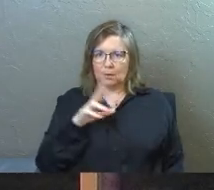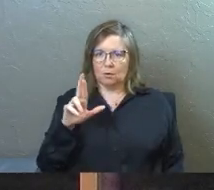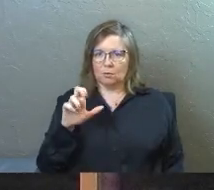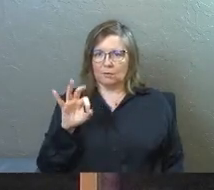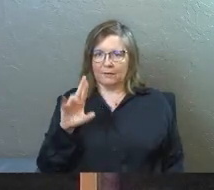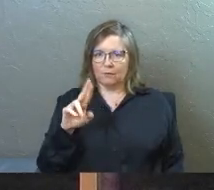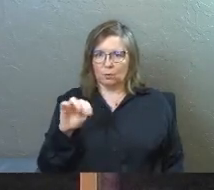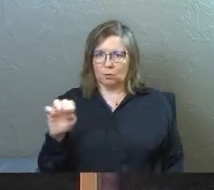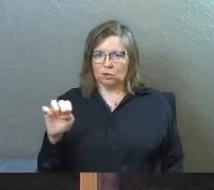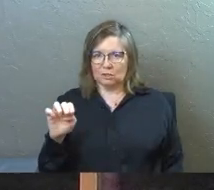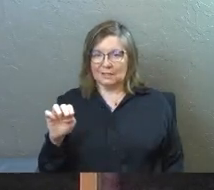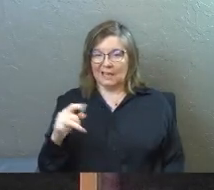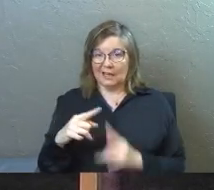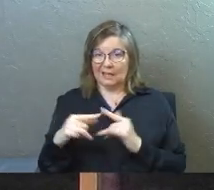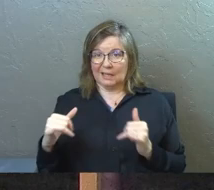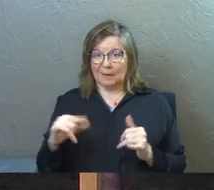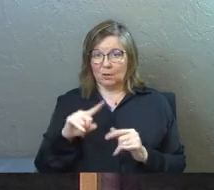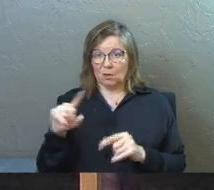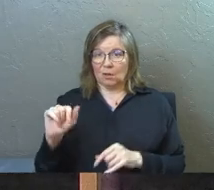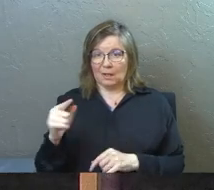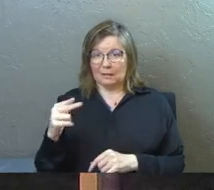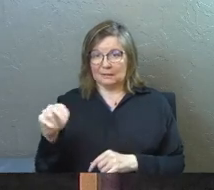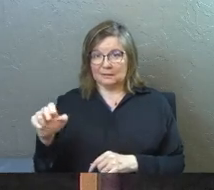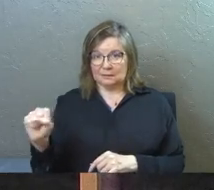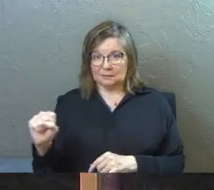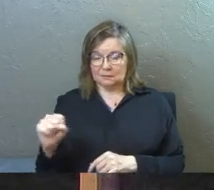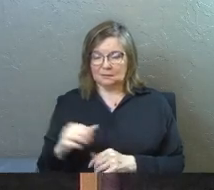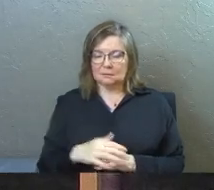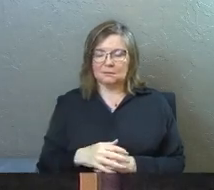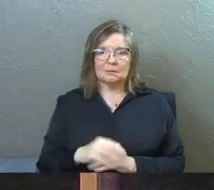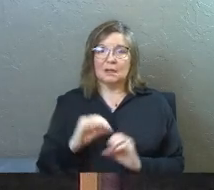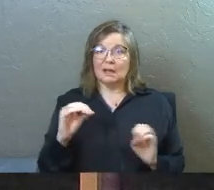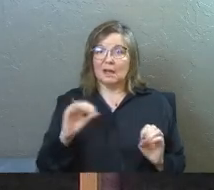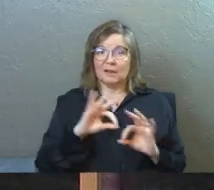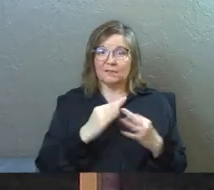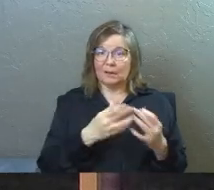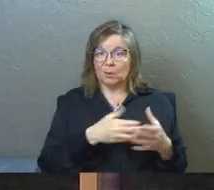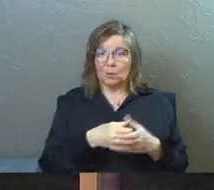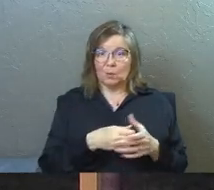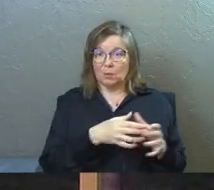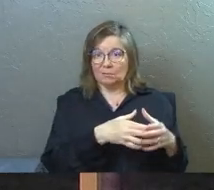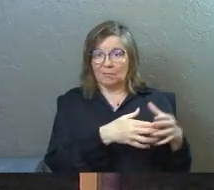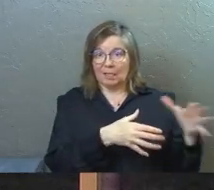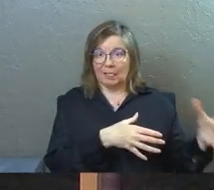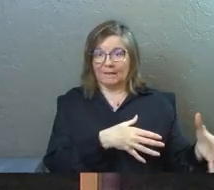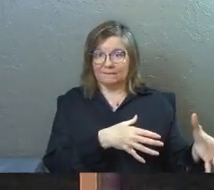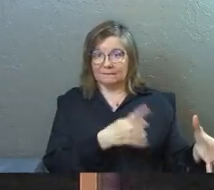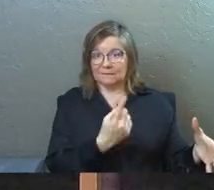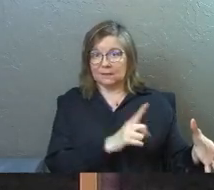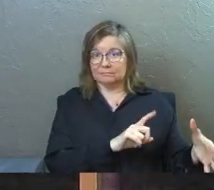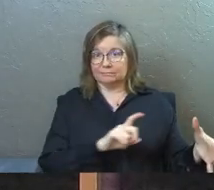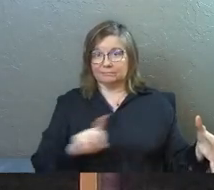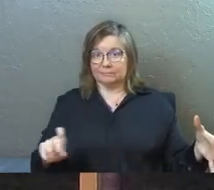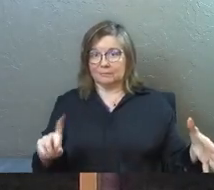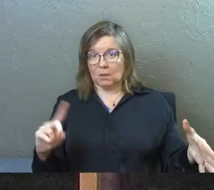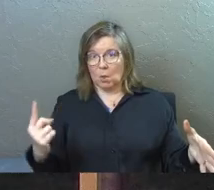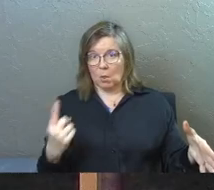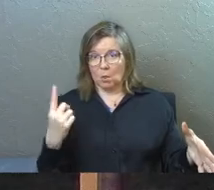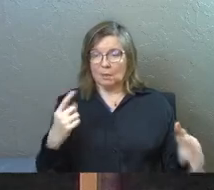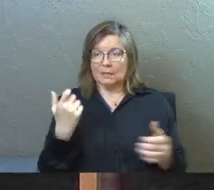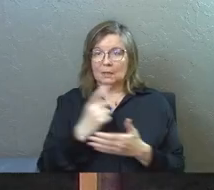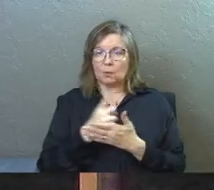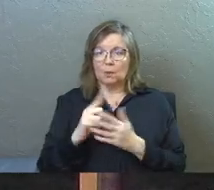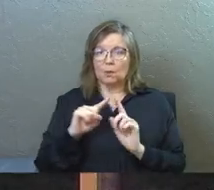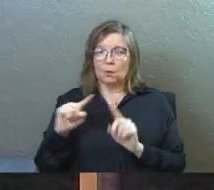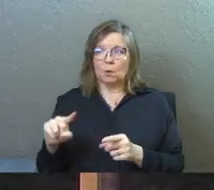refugee in a refugee camp. She had gone to Athens. None of her family had come with her. She was all alone. And each week she would go to